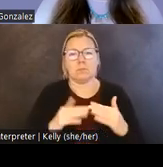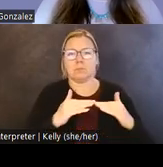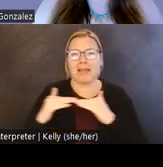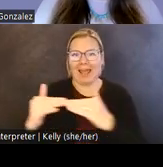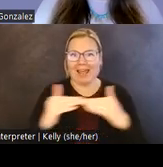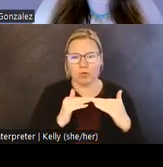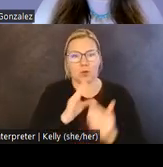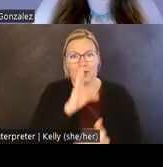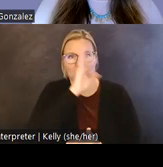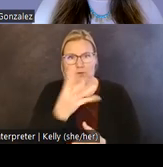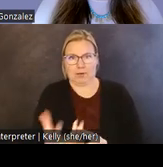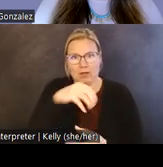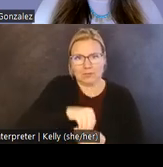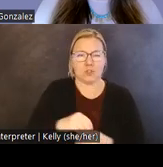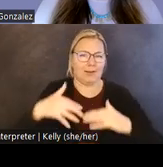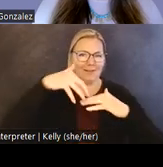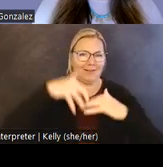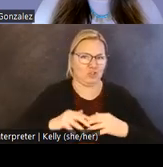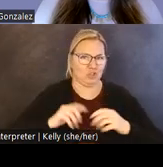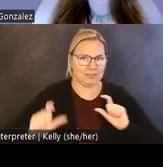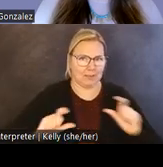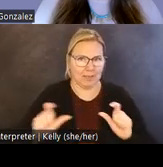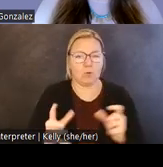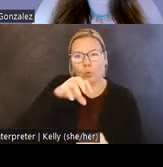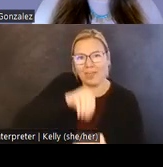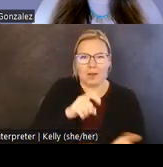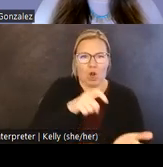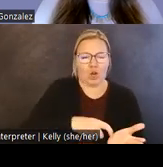direct participation of Indigenous peoples in archaeology.